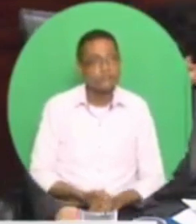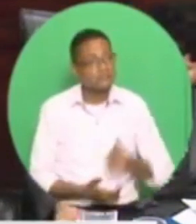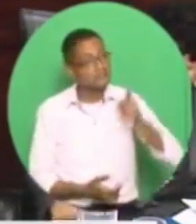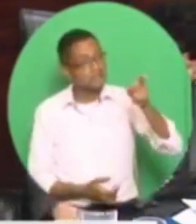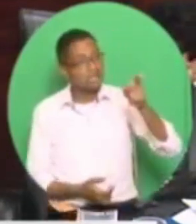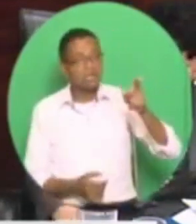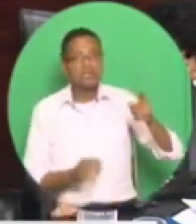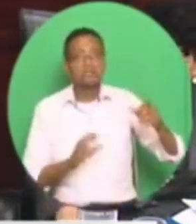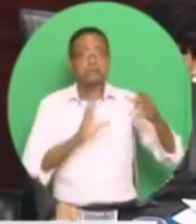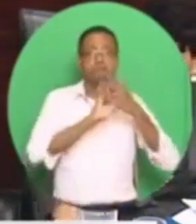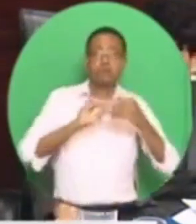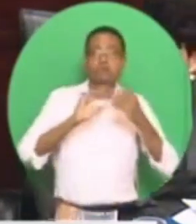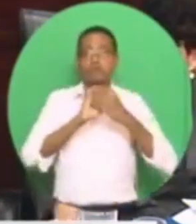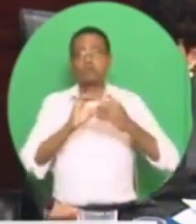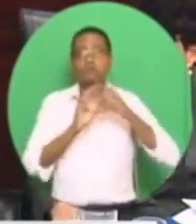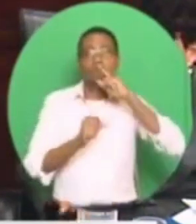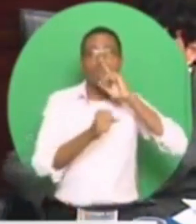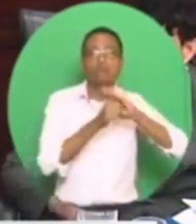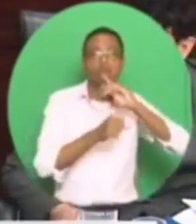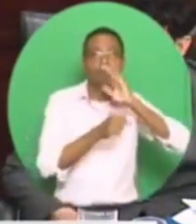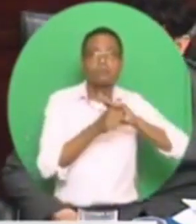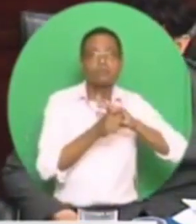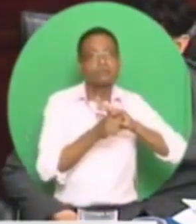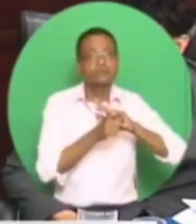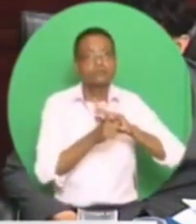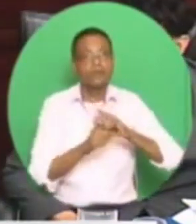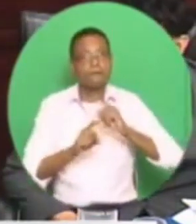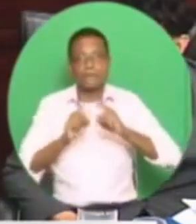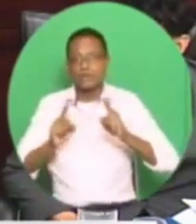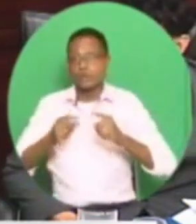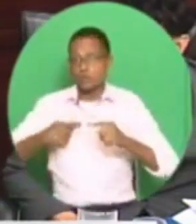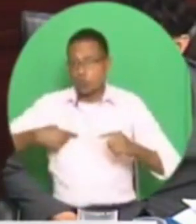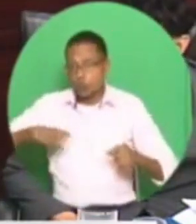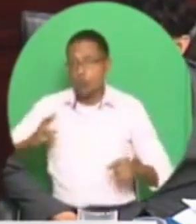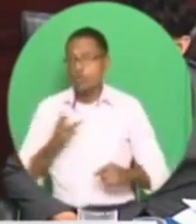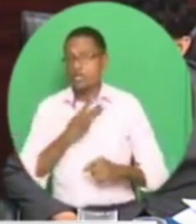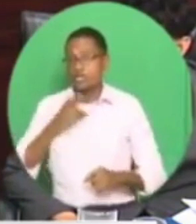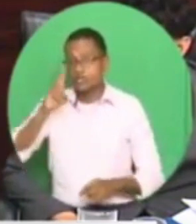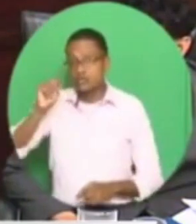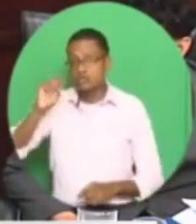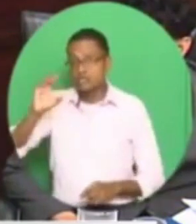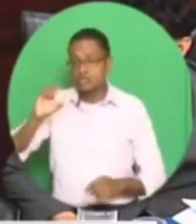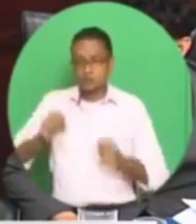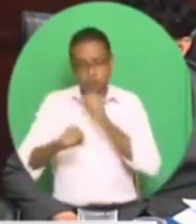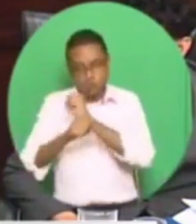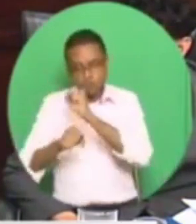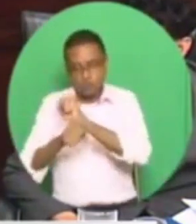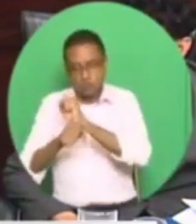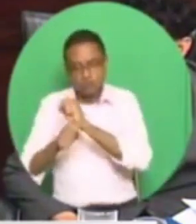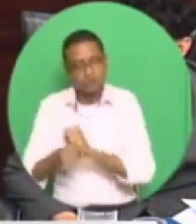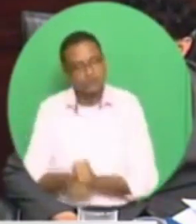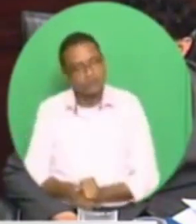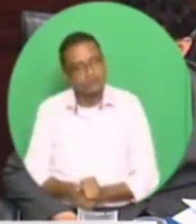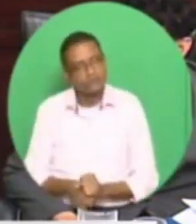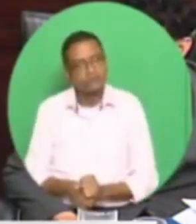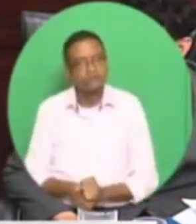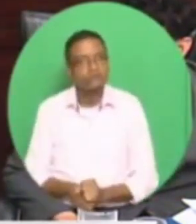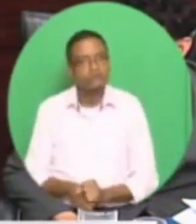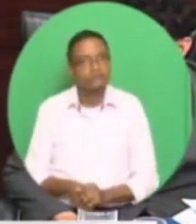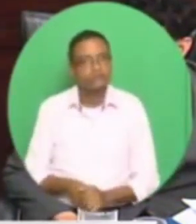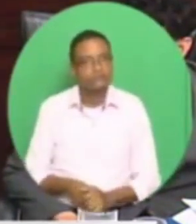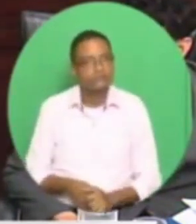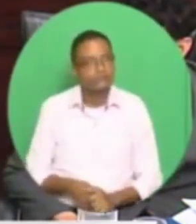work. Madam Speaker. And they come now with the audacity of talking about corruption and so on. Madam Speaker, the